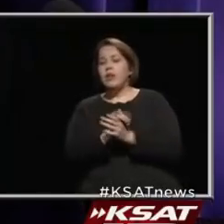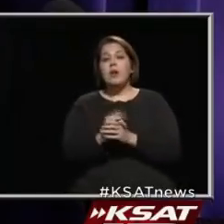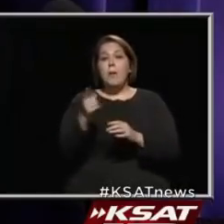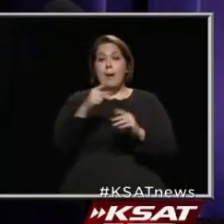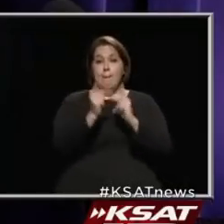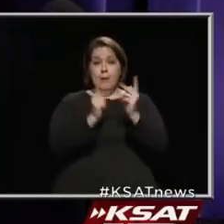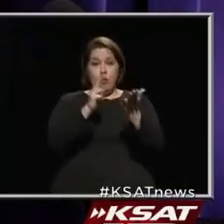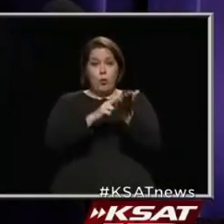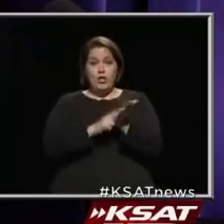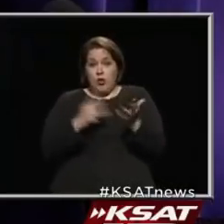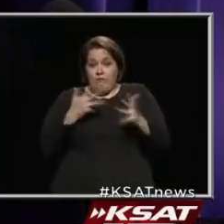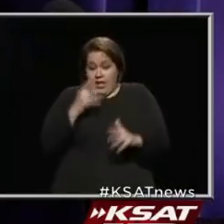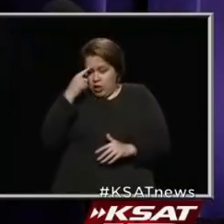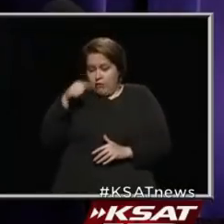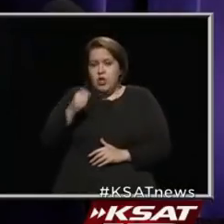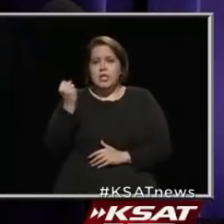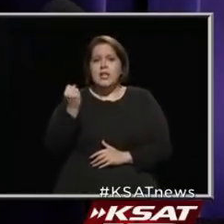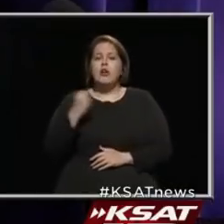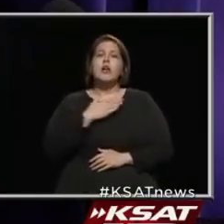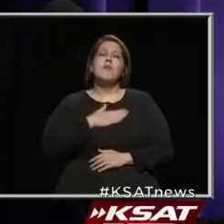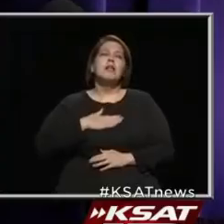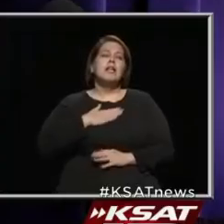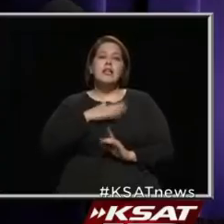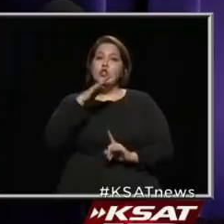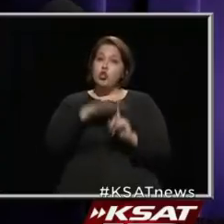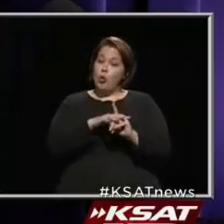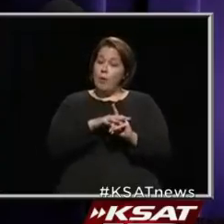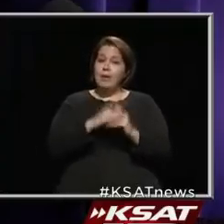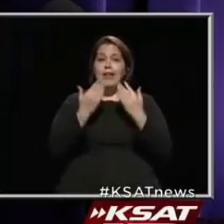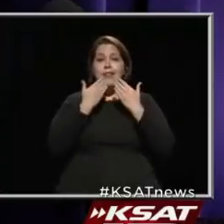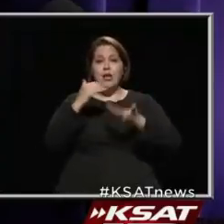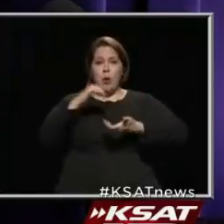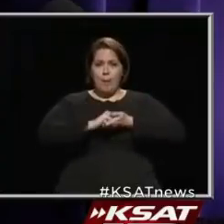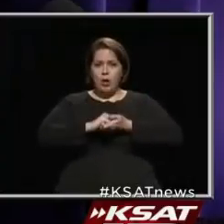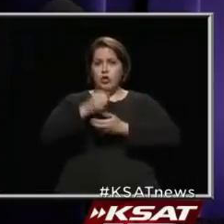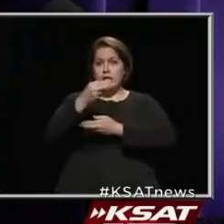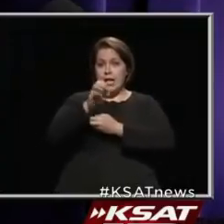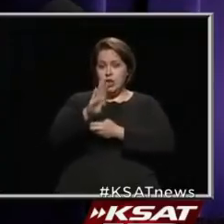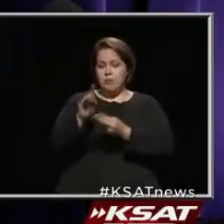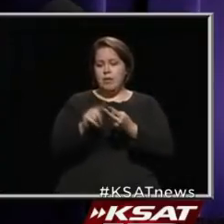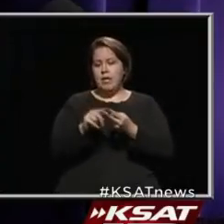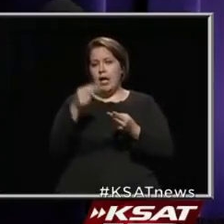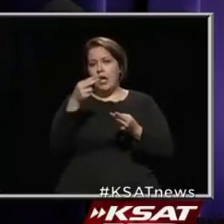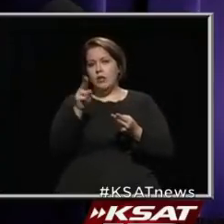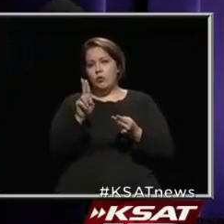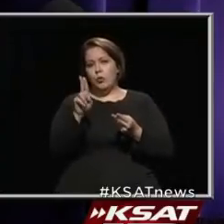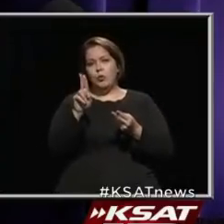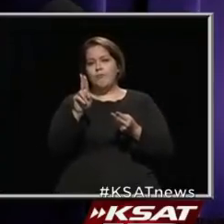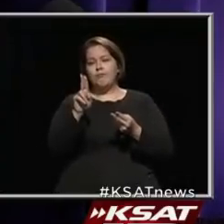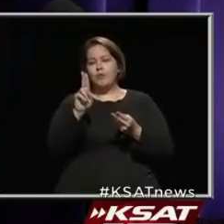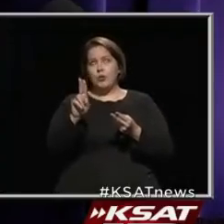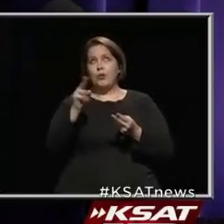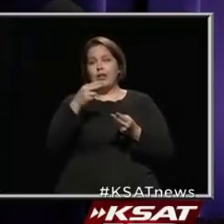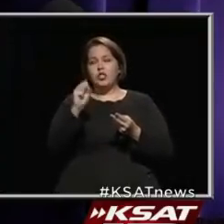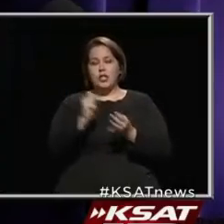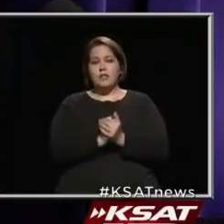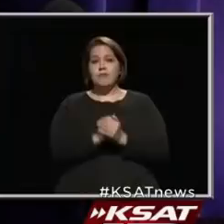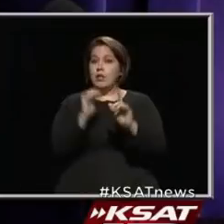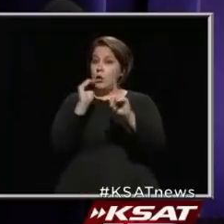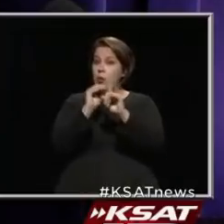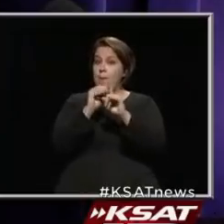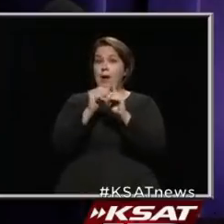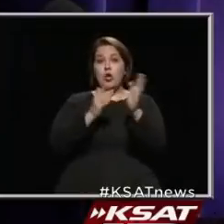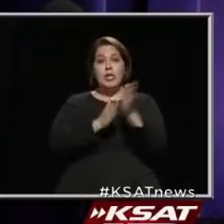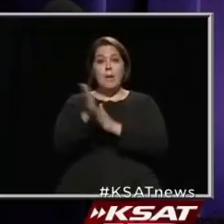registered already for this Saturday, please show up. Thank you to our partners, HEB and UHS. A reminder that county